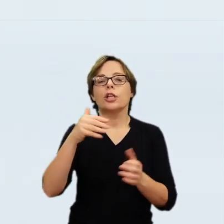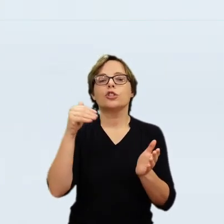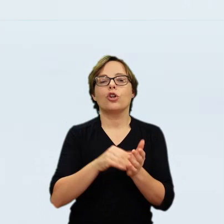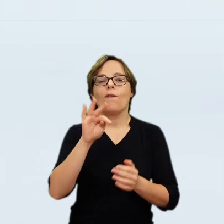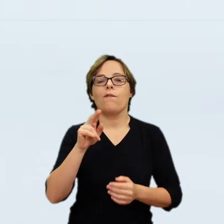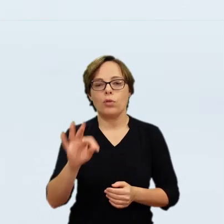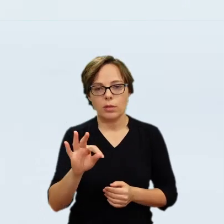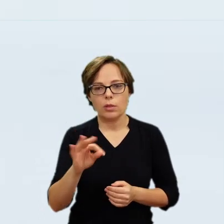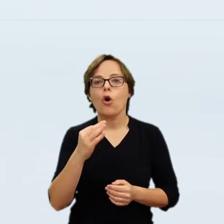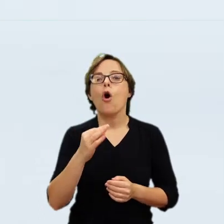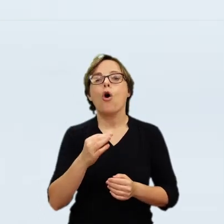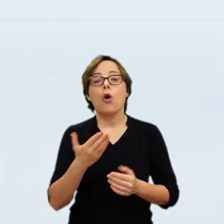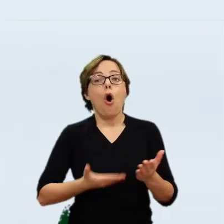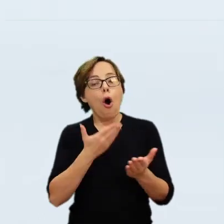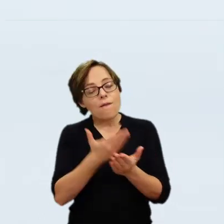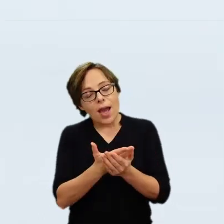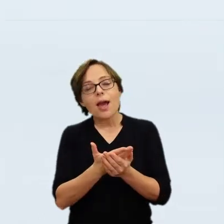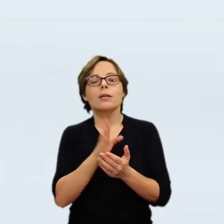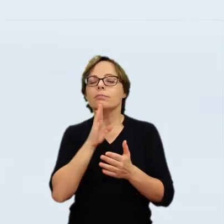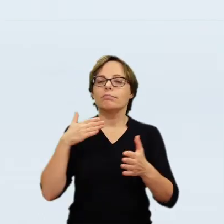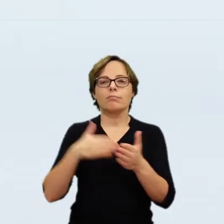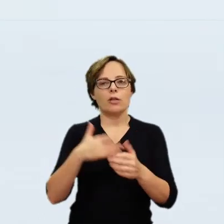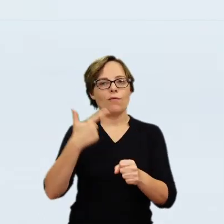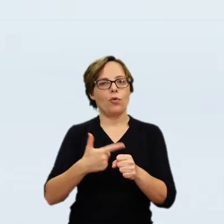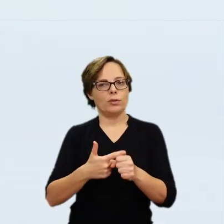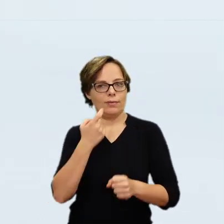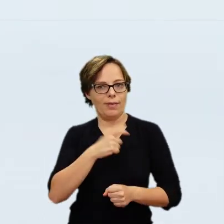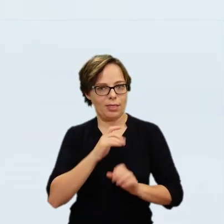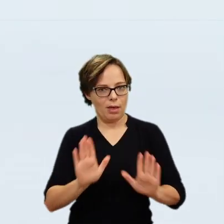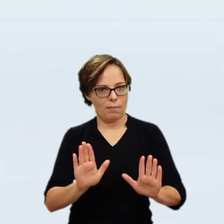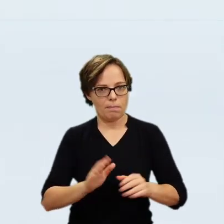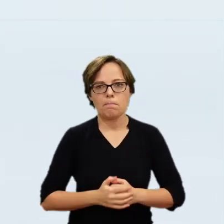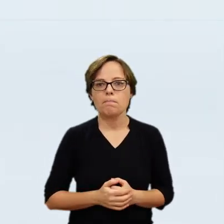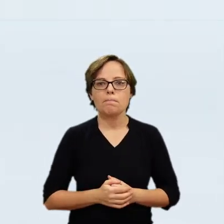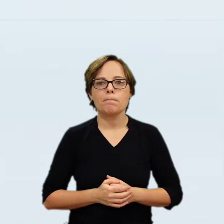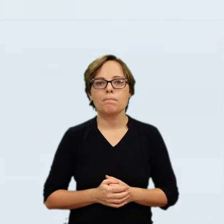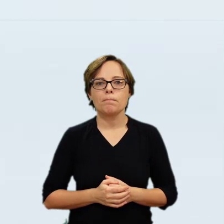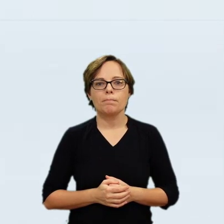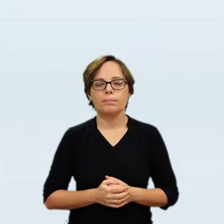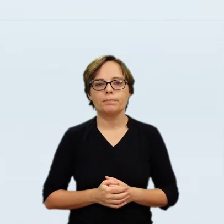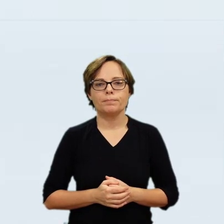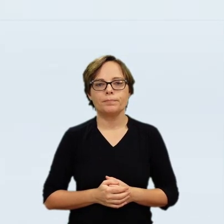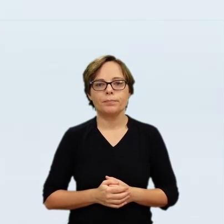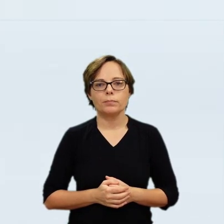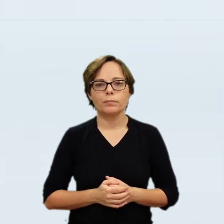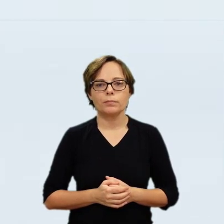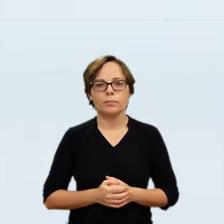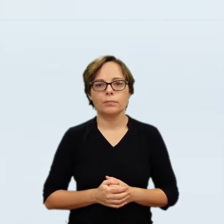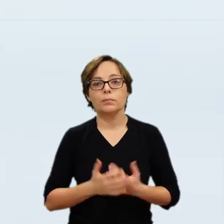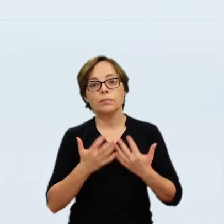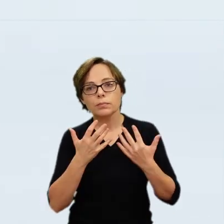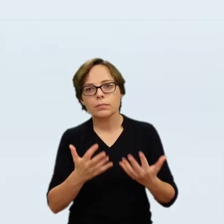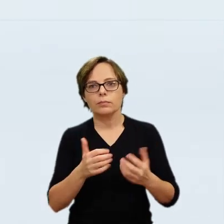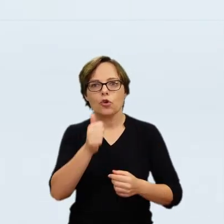the main seat of the Tarnowski family in Galizia, where the medieval manor house of the Tarnowskis had been remodeled in the 1830